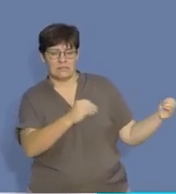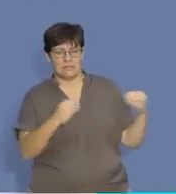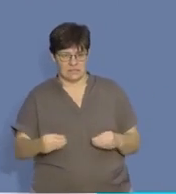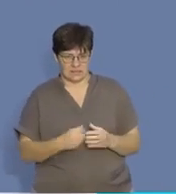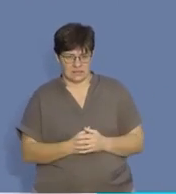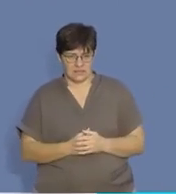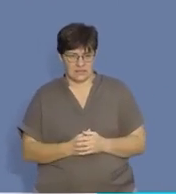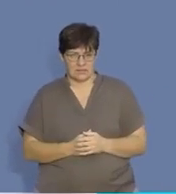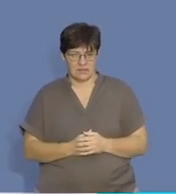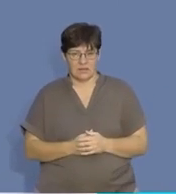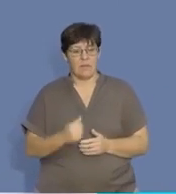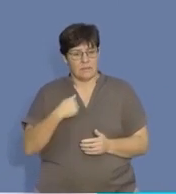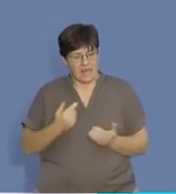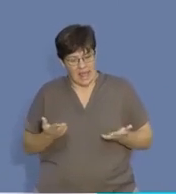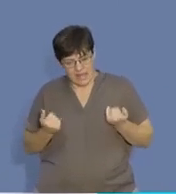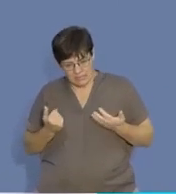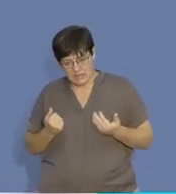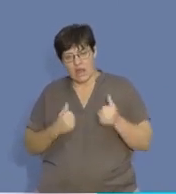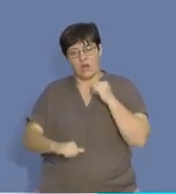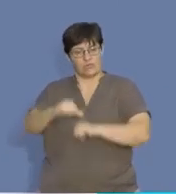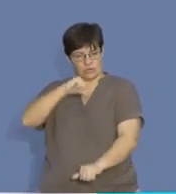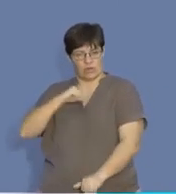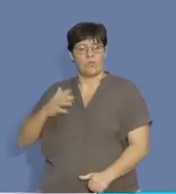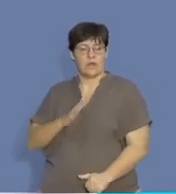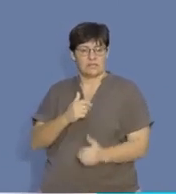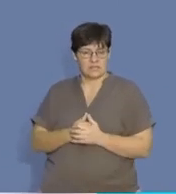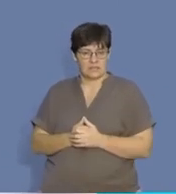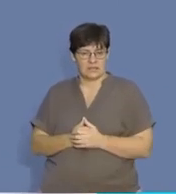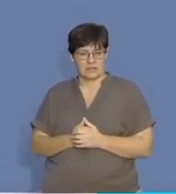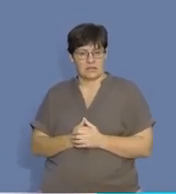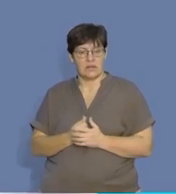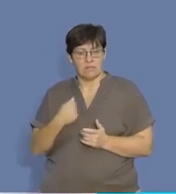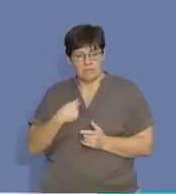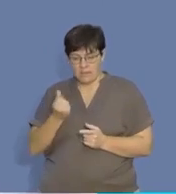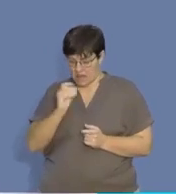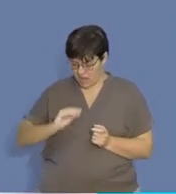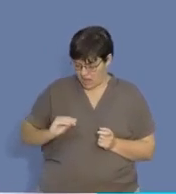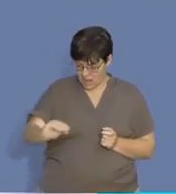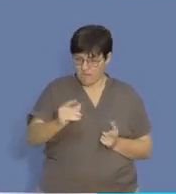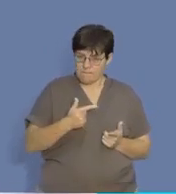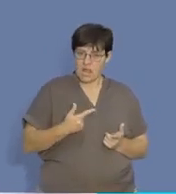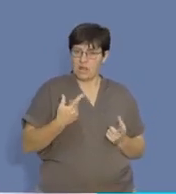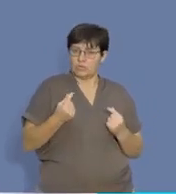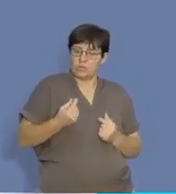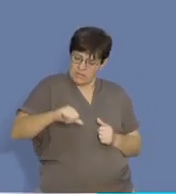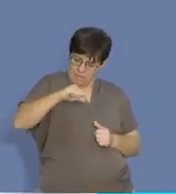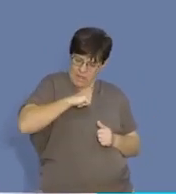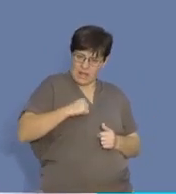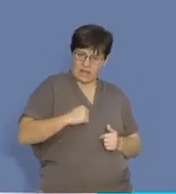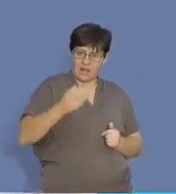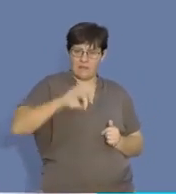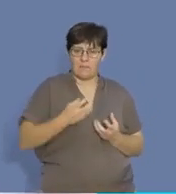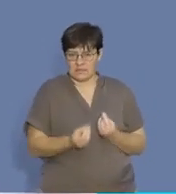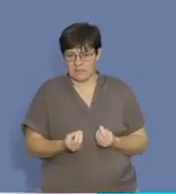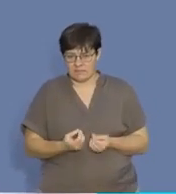in a business. I obviously expect a certain return. What am I getting out of my investment? Now,